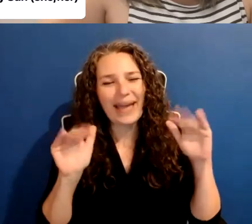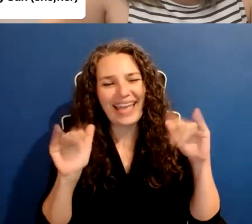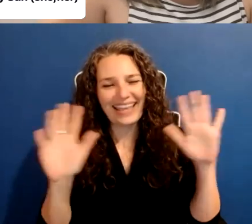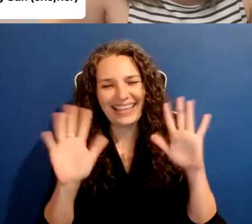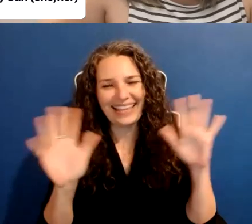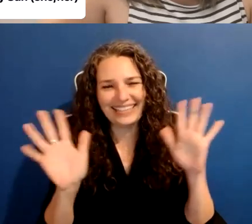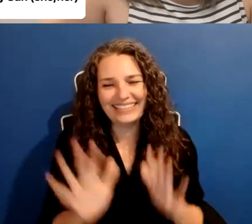Bye. Bye.